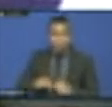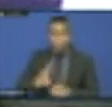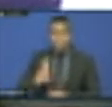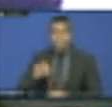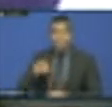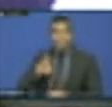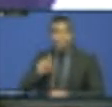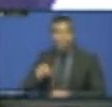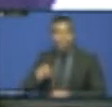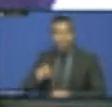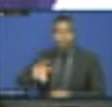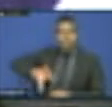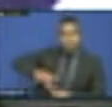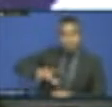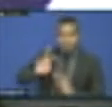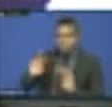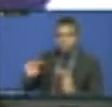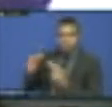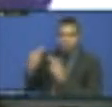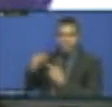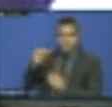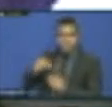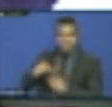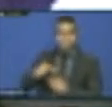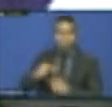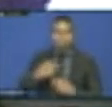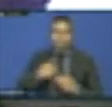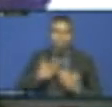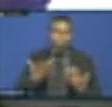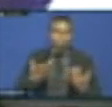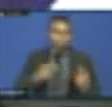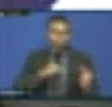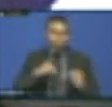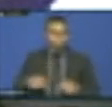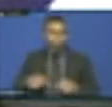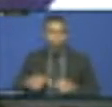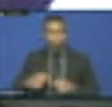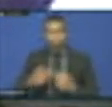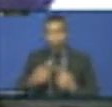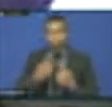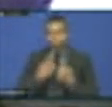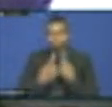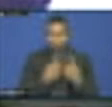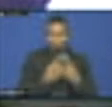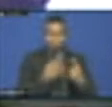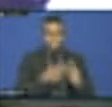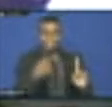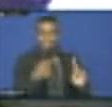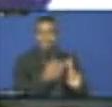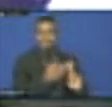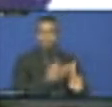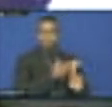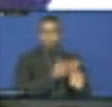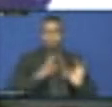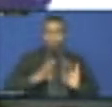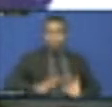because we believe councils are best positioned to deliver on the SDGs. countries. And I bet if you check